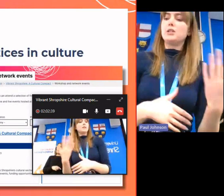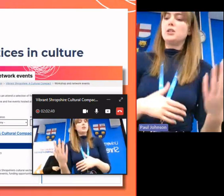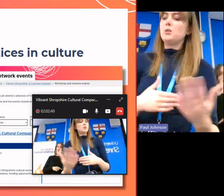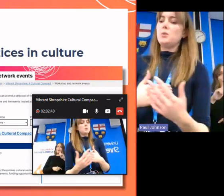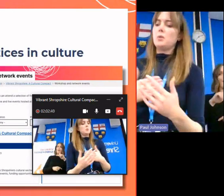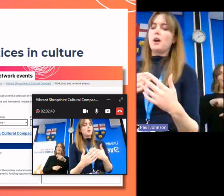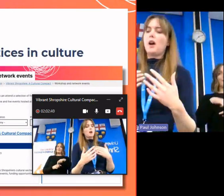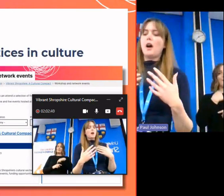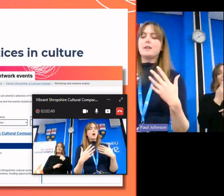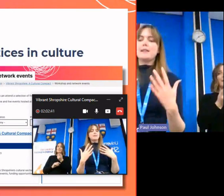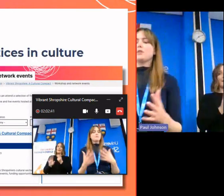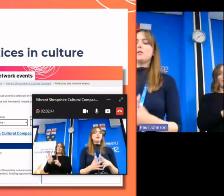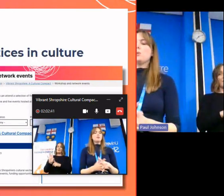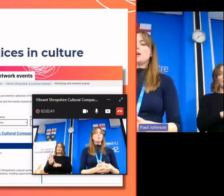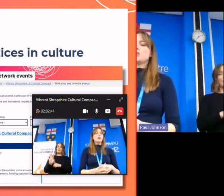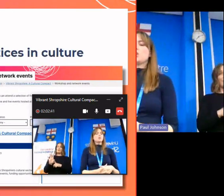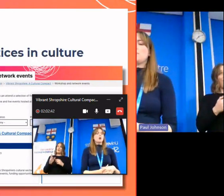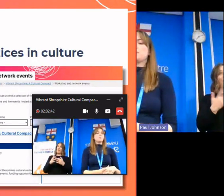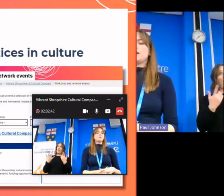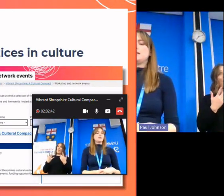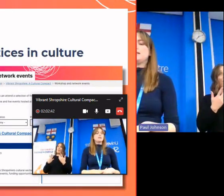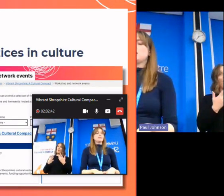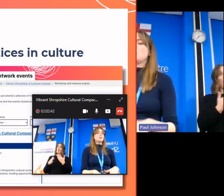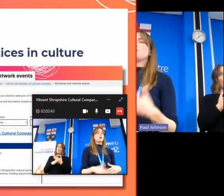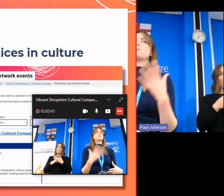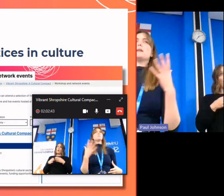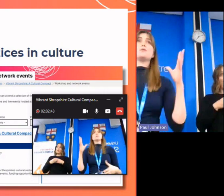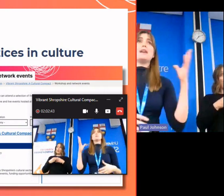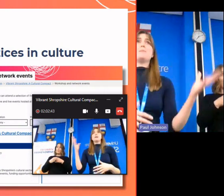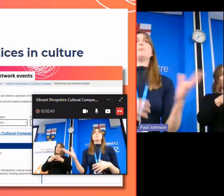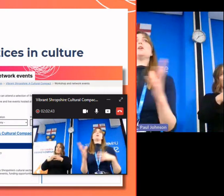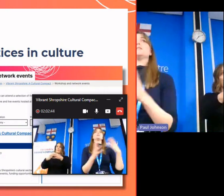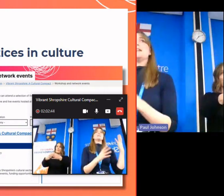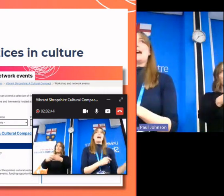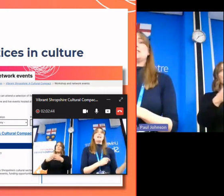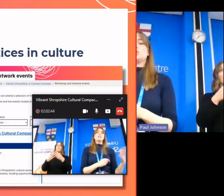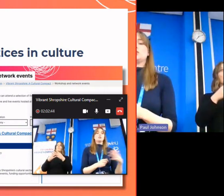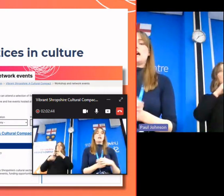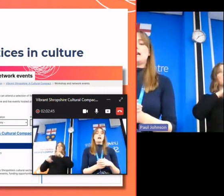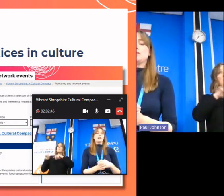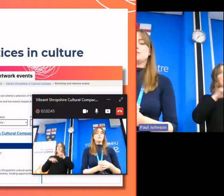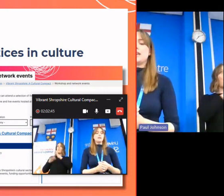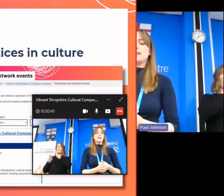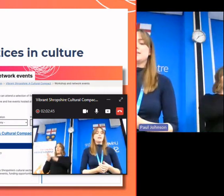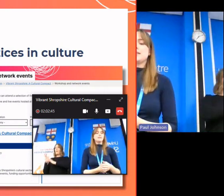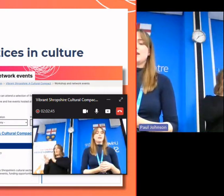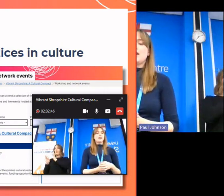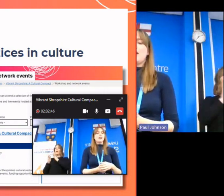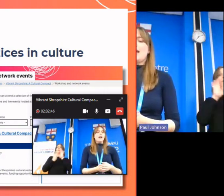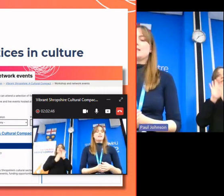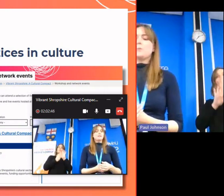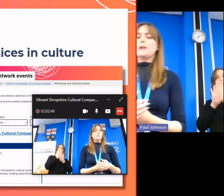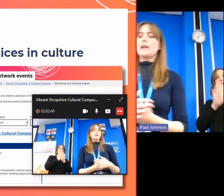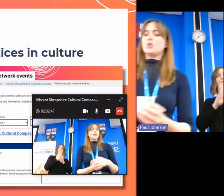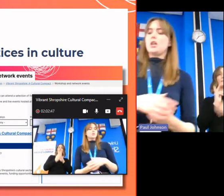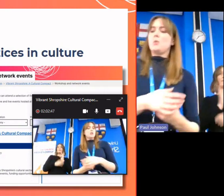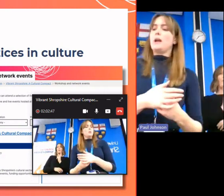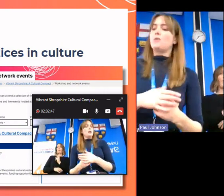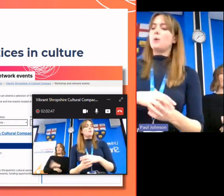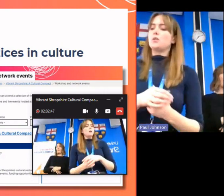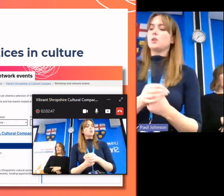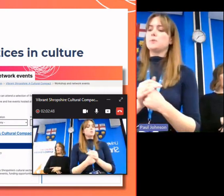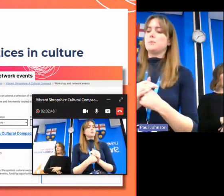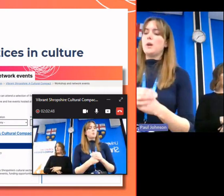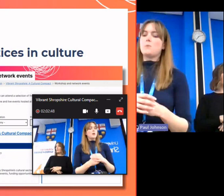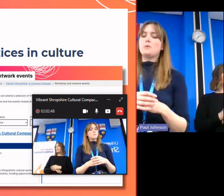next year we plan to do several other workshops and intend to offer a mixture of in person and online for these in spring next